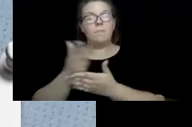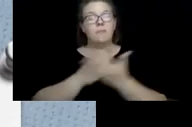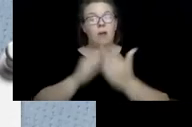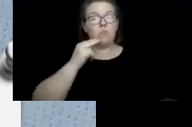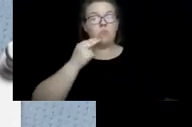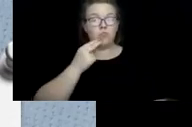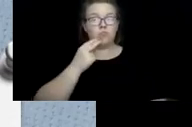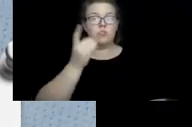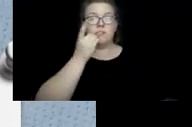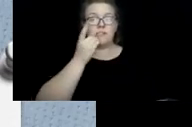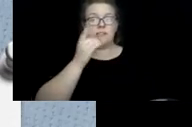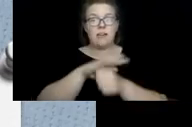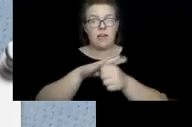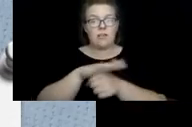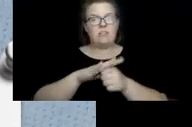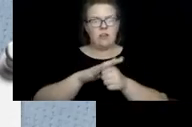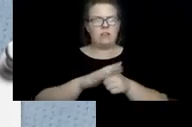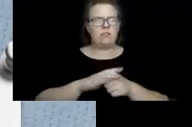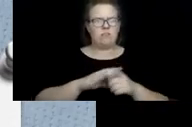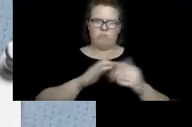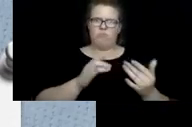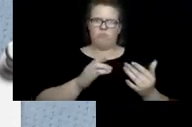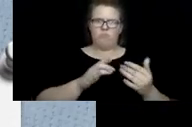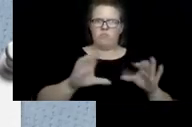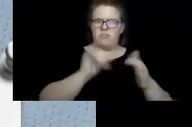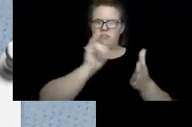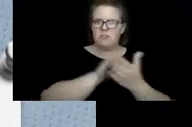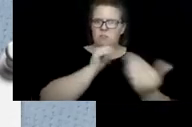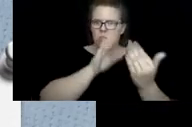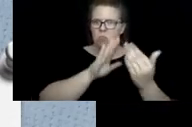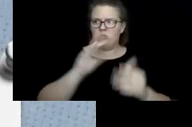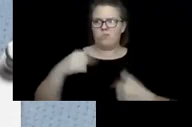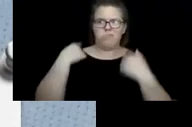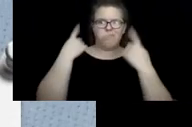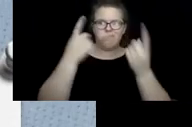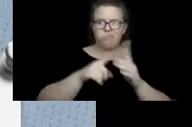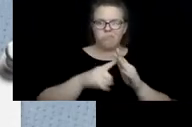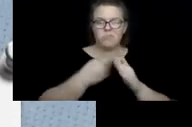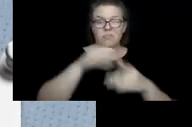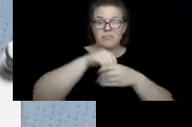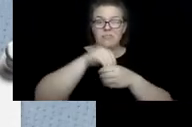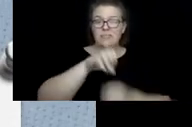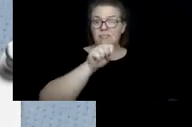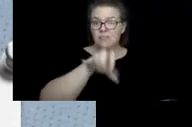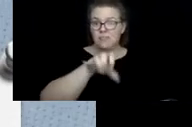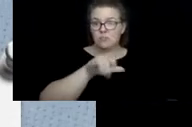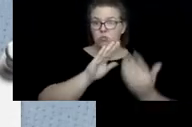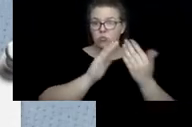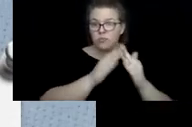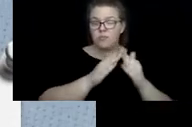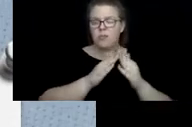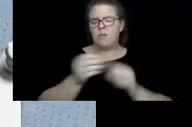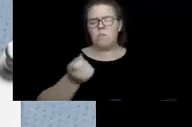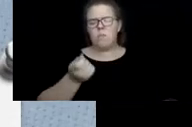to do that almost from the beginning within the city of Syracuse and a few in our